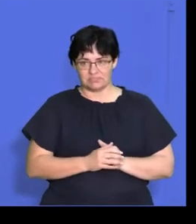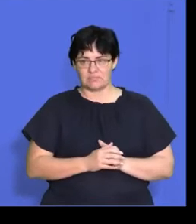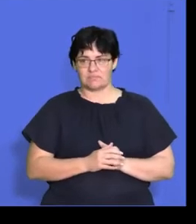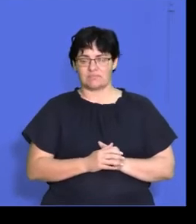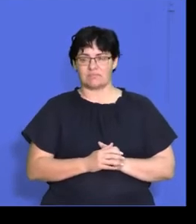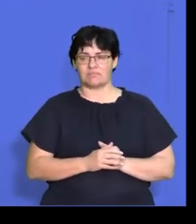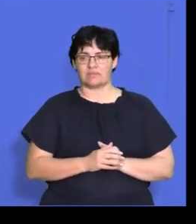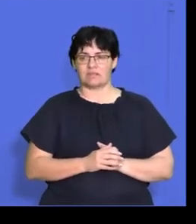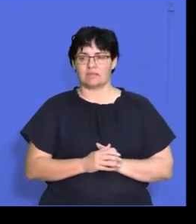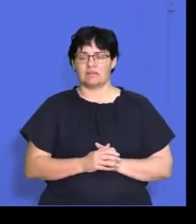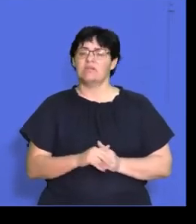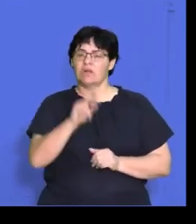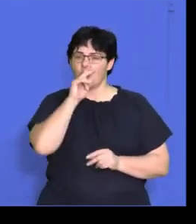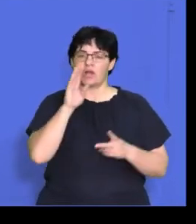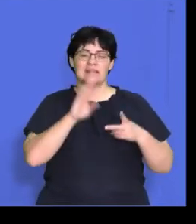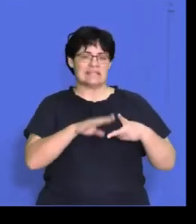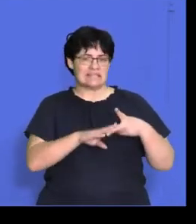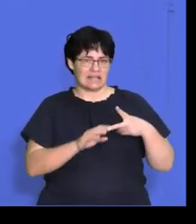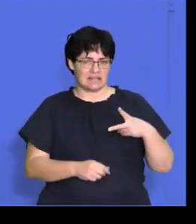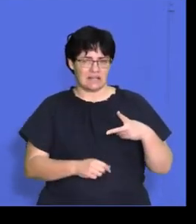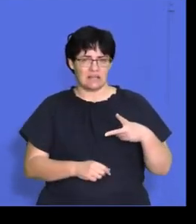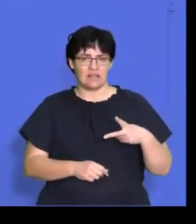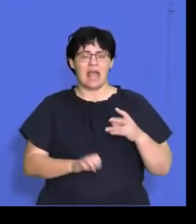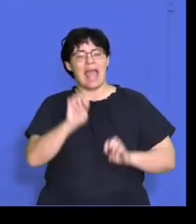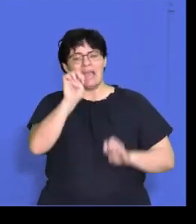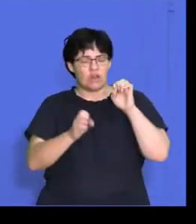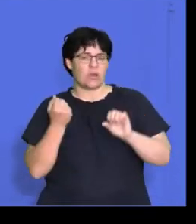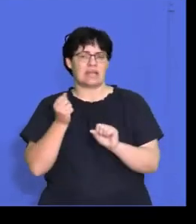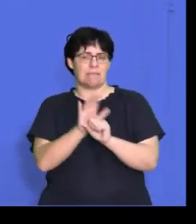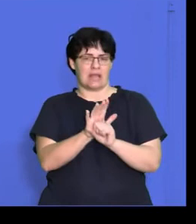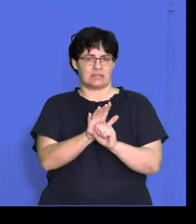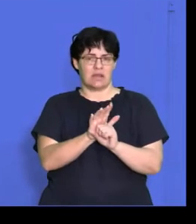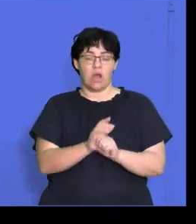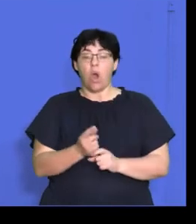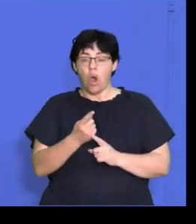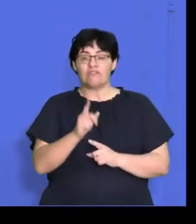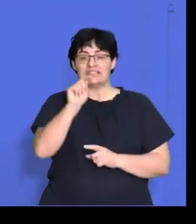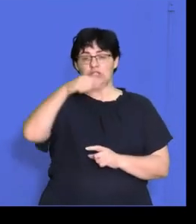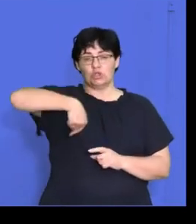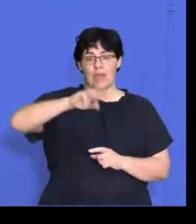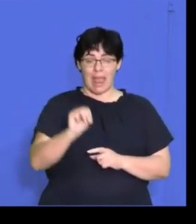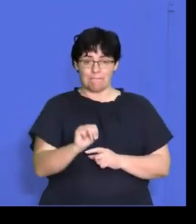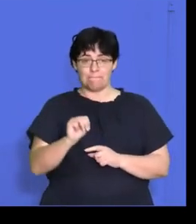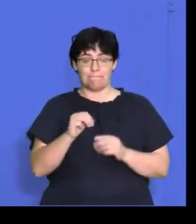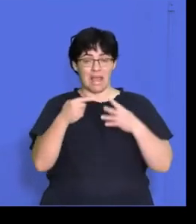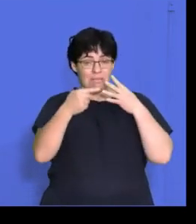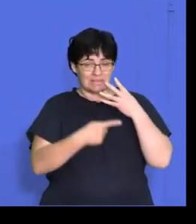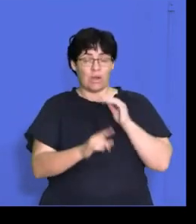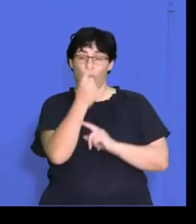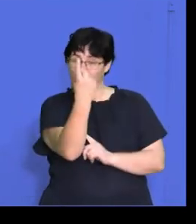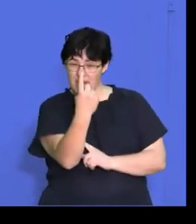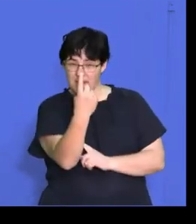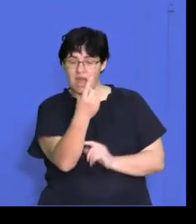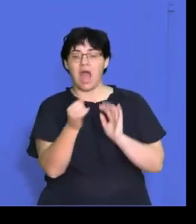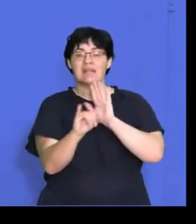So we look at the second part of the question is evaluate the impact of one of the TQM elements identified in